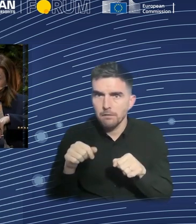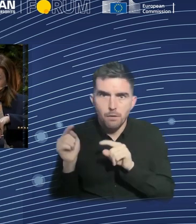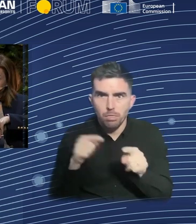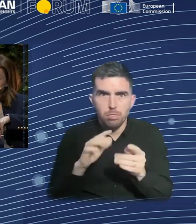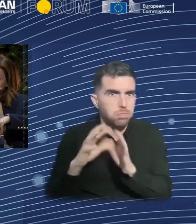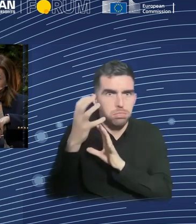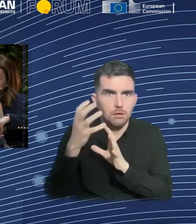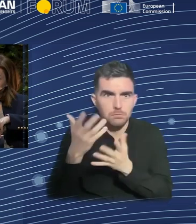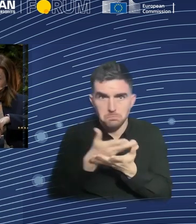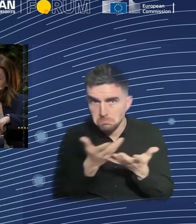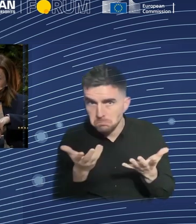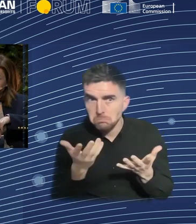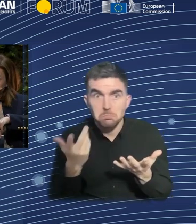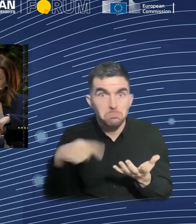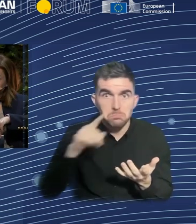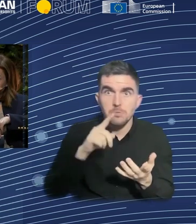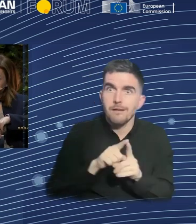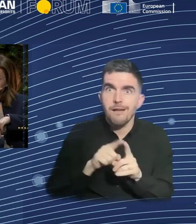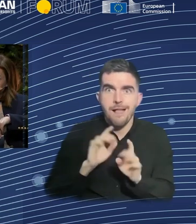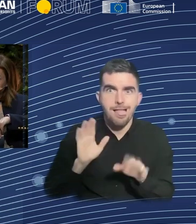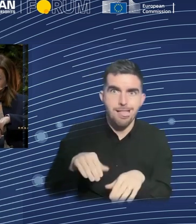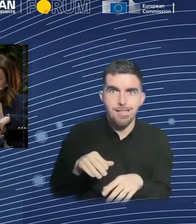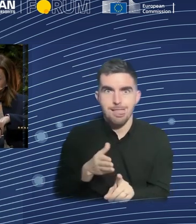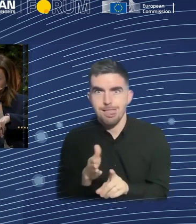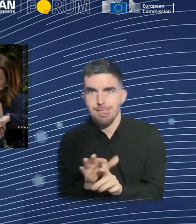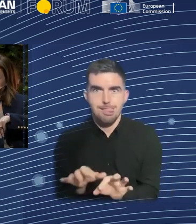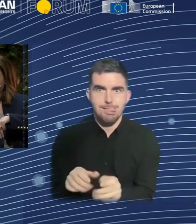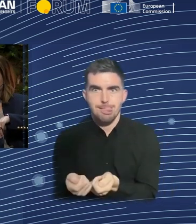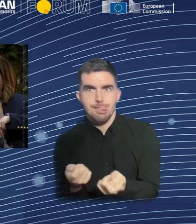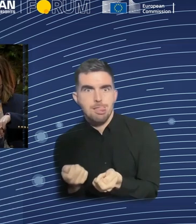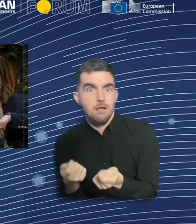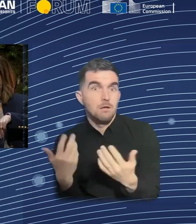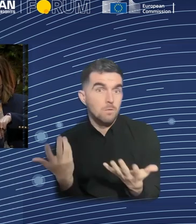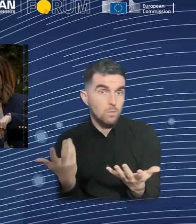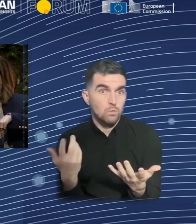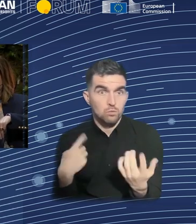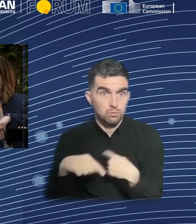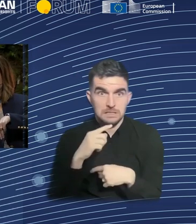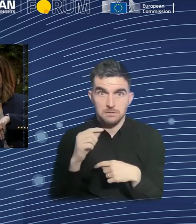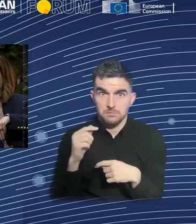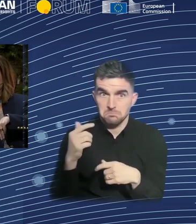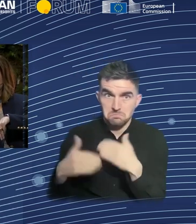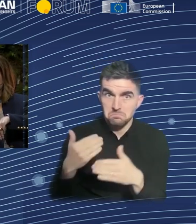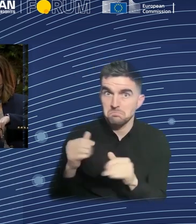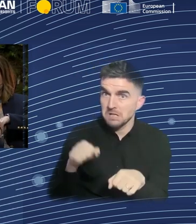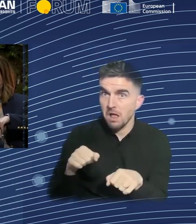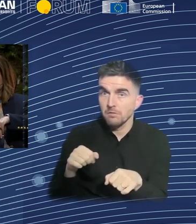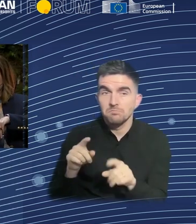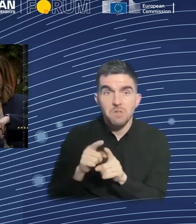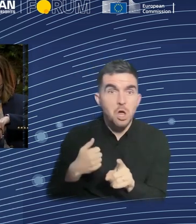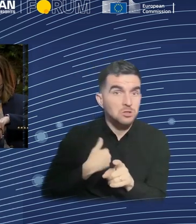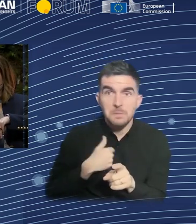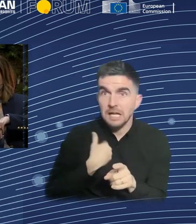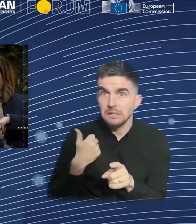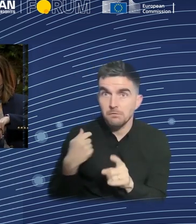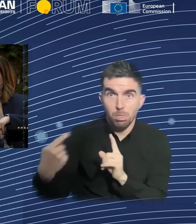let's put that aside. The way that harm occurs is that we are setting objectives for AI systems that are